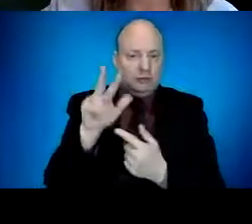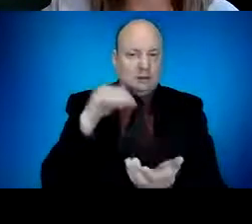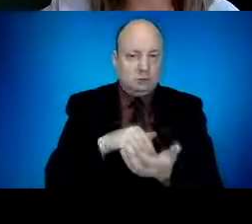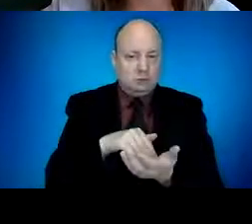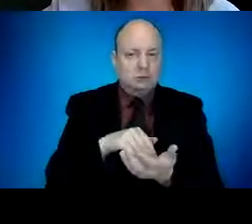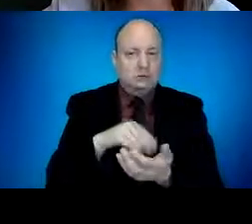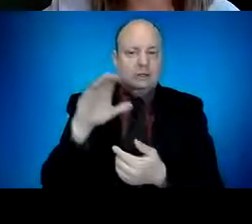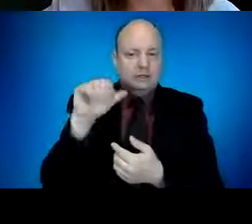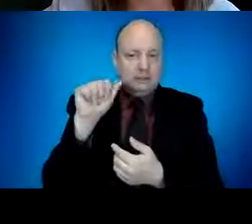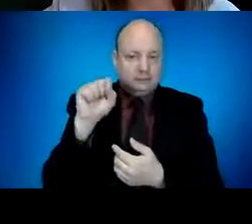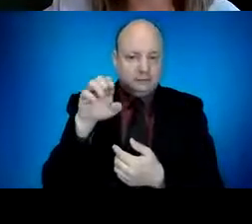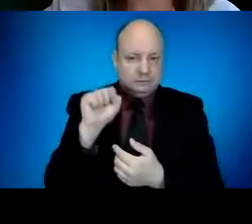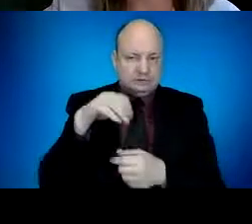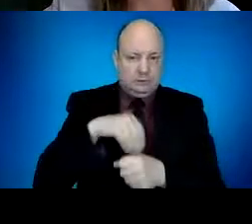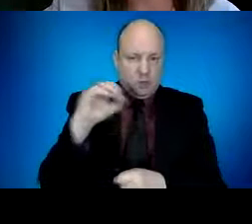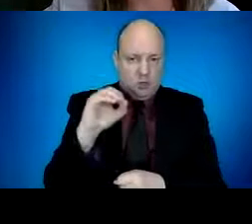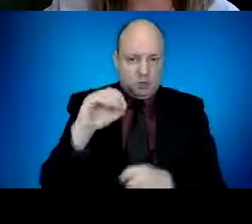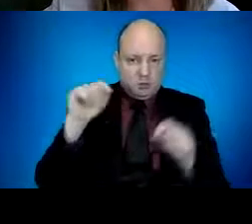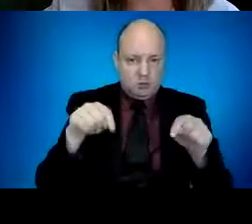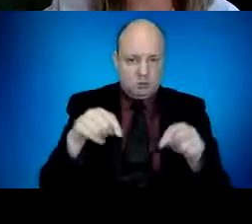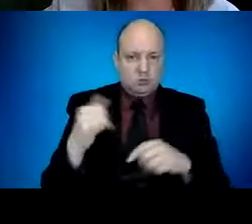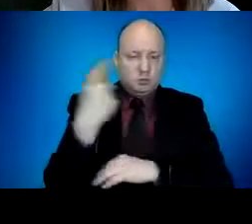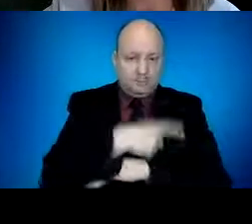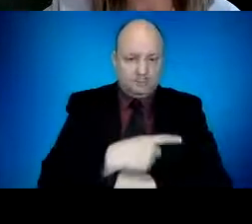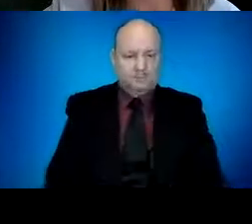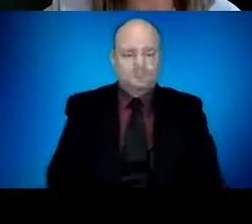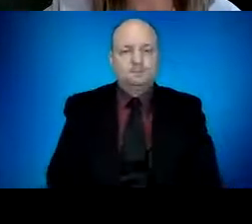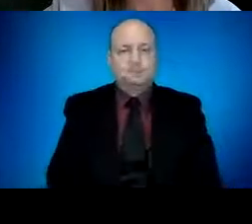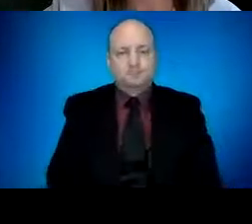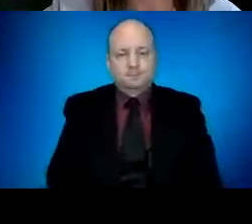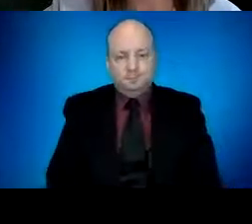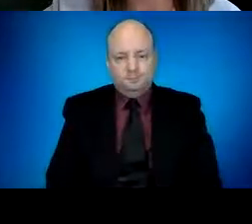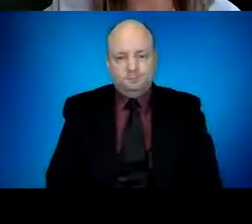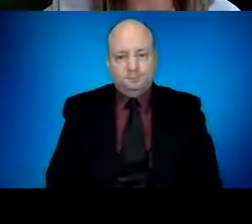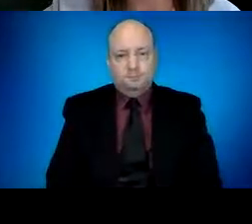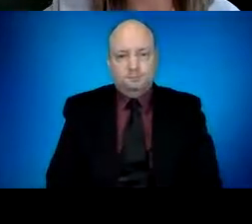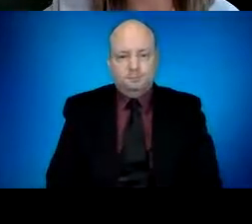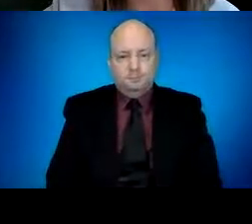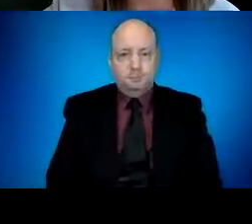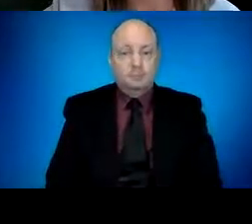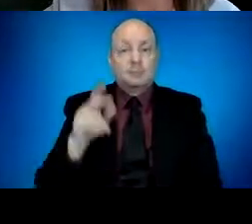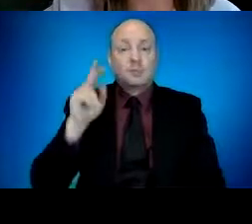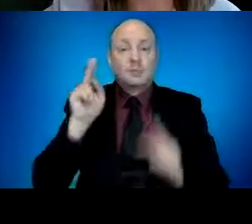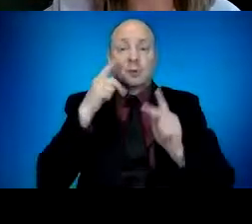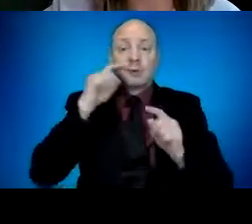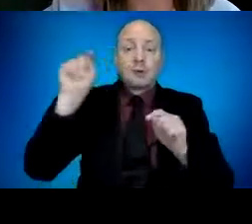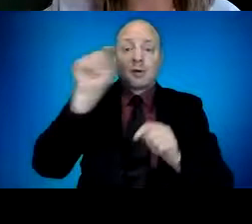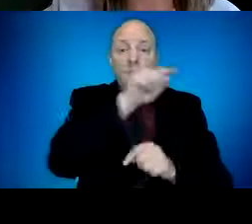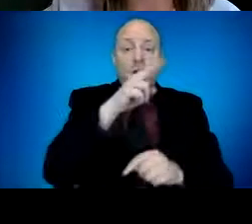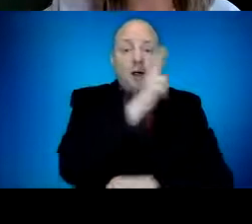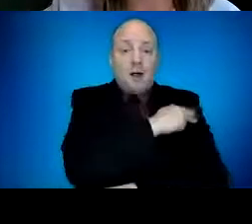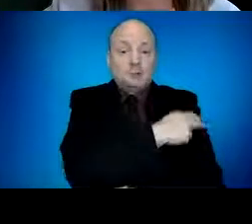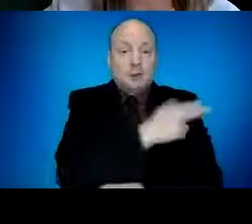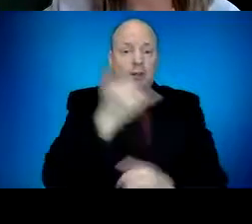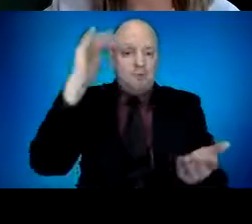Similarly, COVID-19 hospitalizations are also trending steadily lower. Yesterday, OHA reported 108